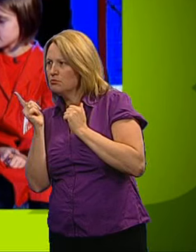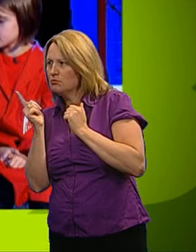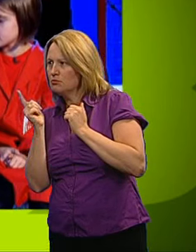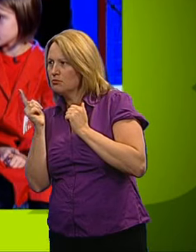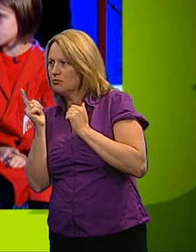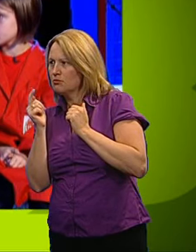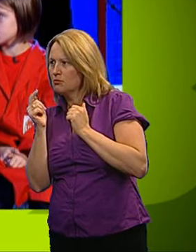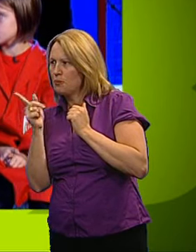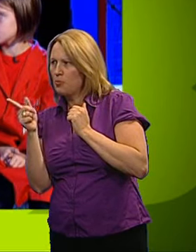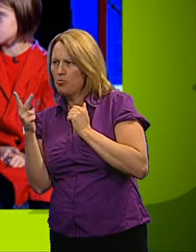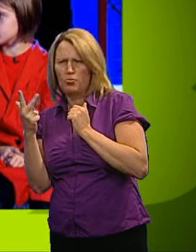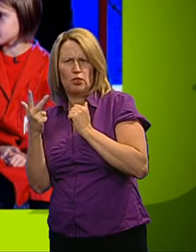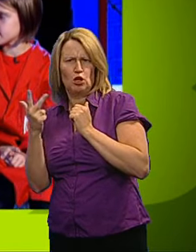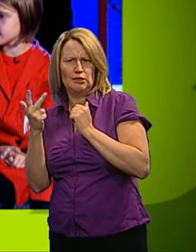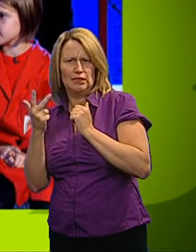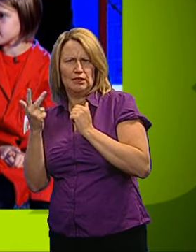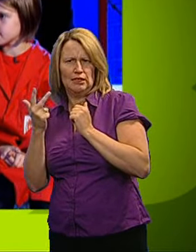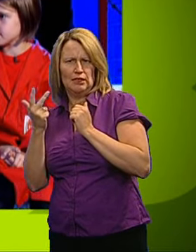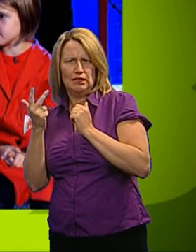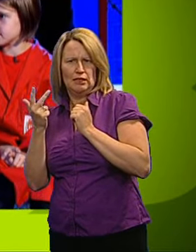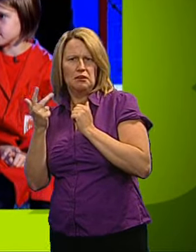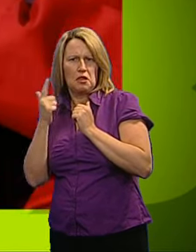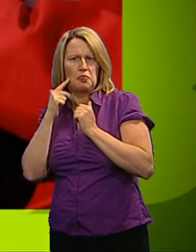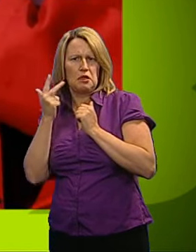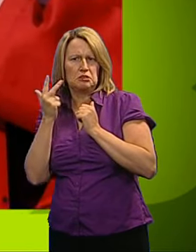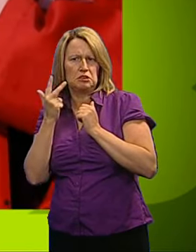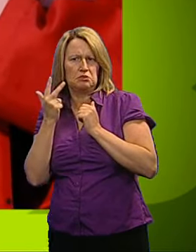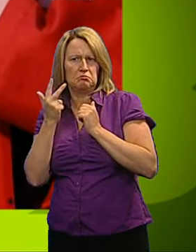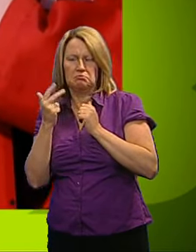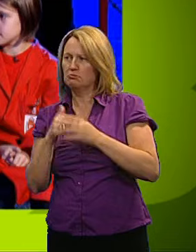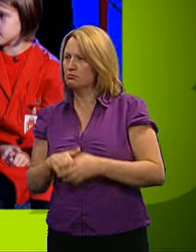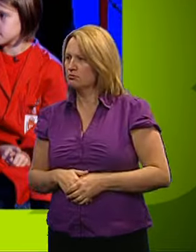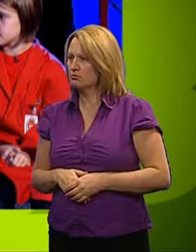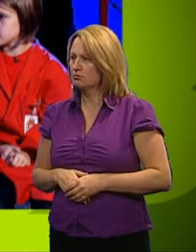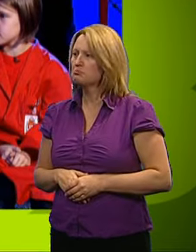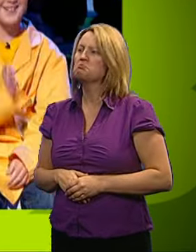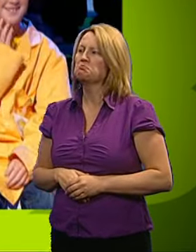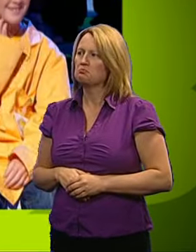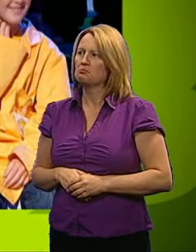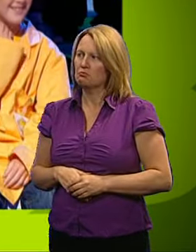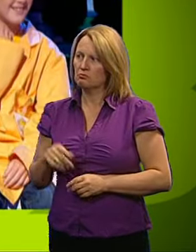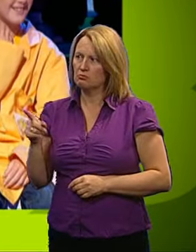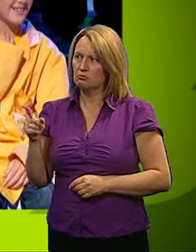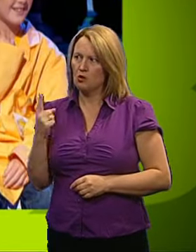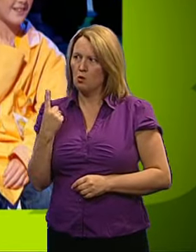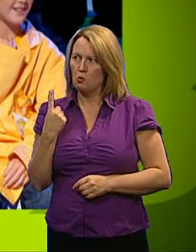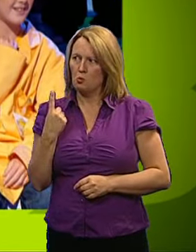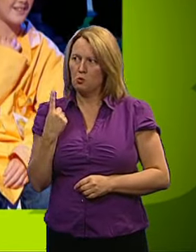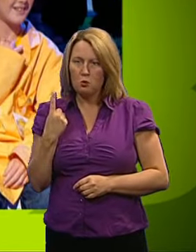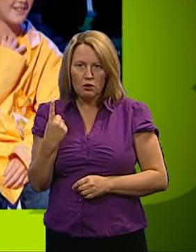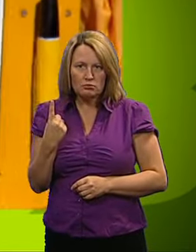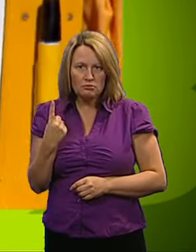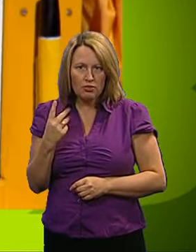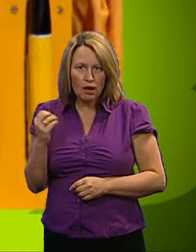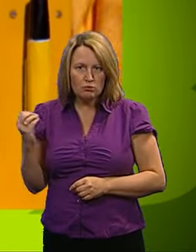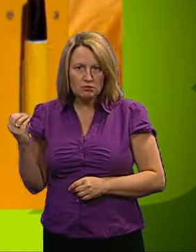what do you think? 13. You think it's one, then 13 zeros? Yeah. Yellows? Thousand zeros. A thousand